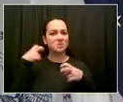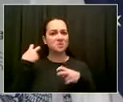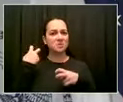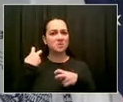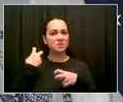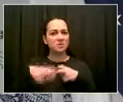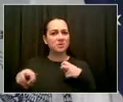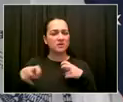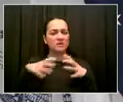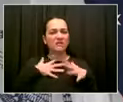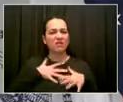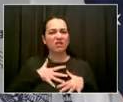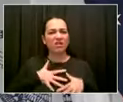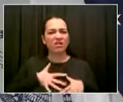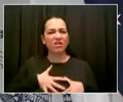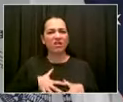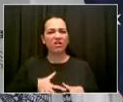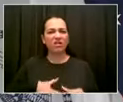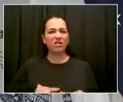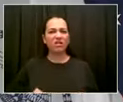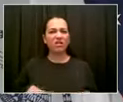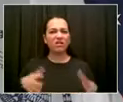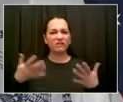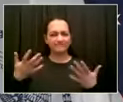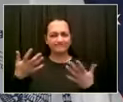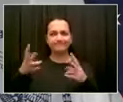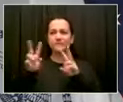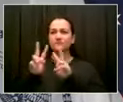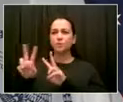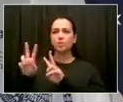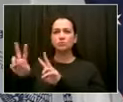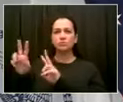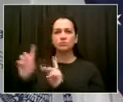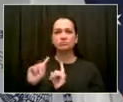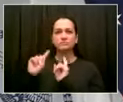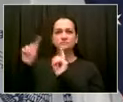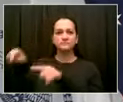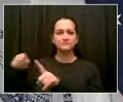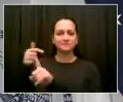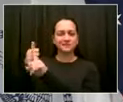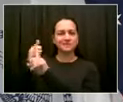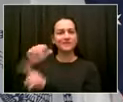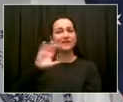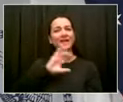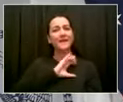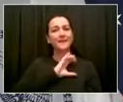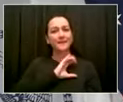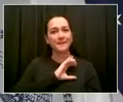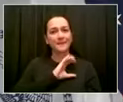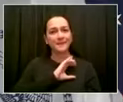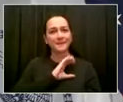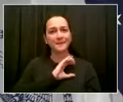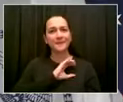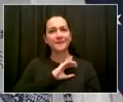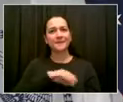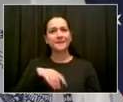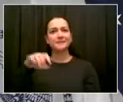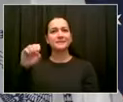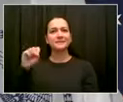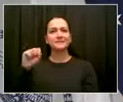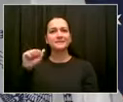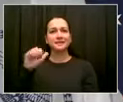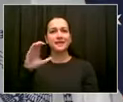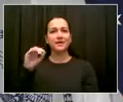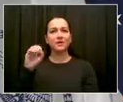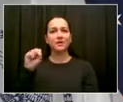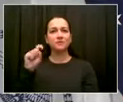we lost, Detective Anastasios Sakos, and we all joined together with